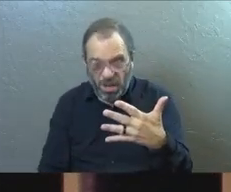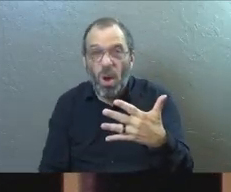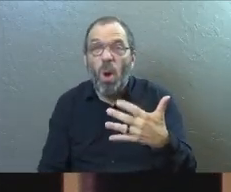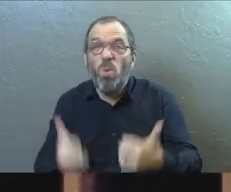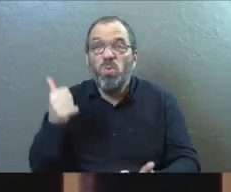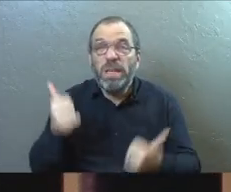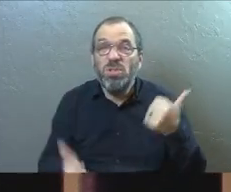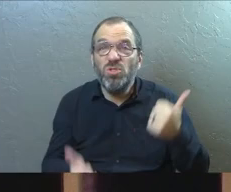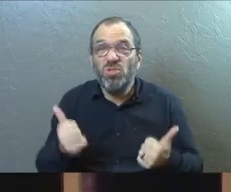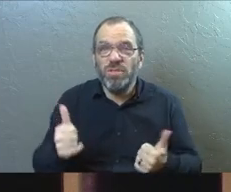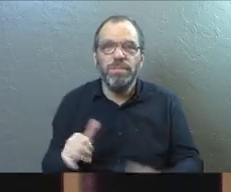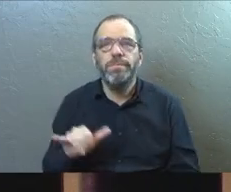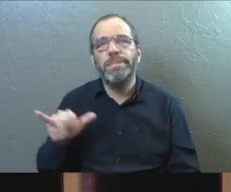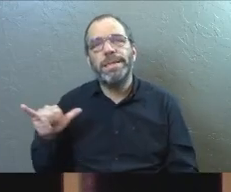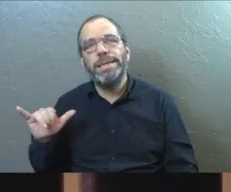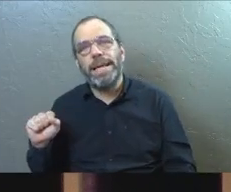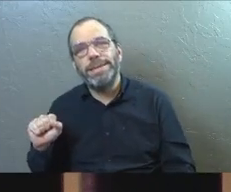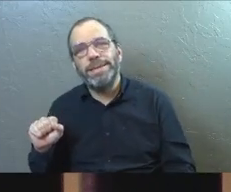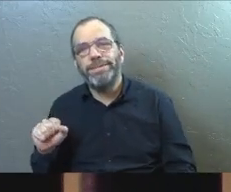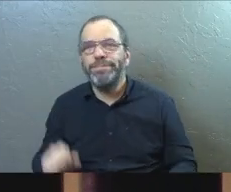Which is it? Yes.